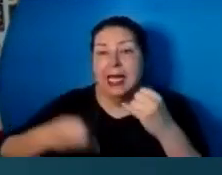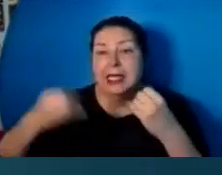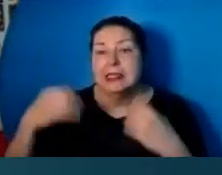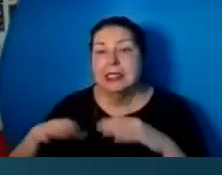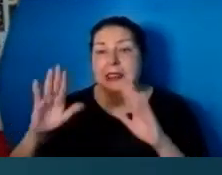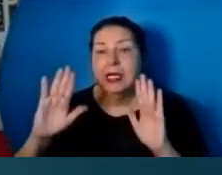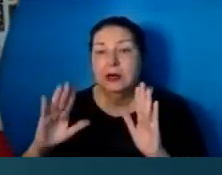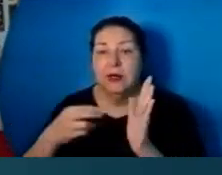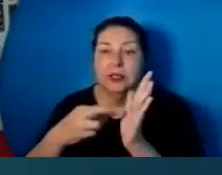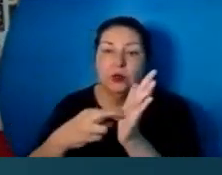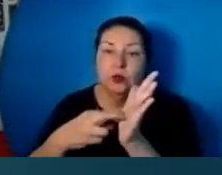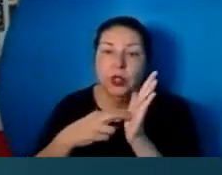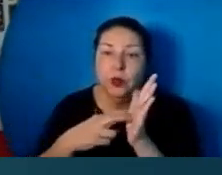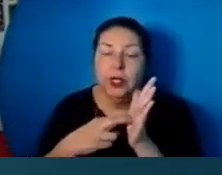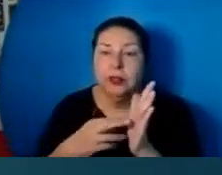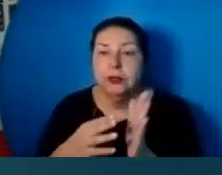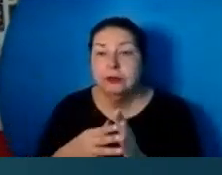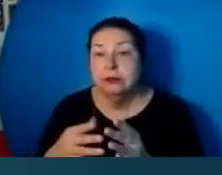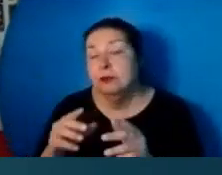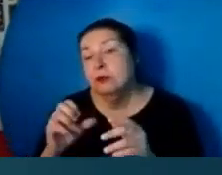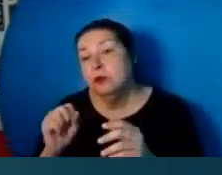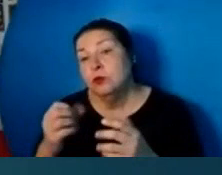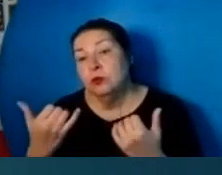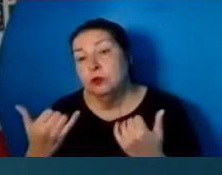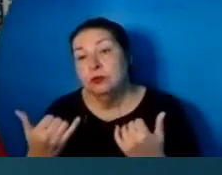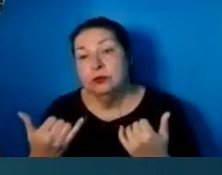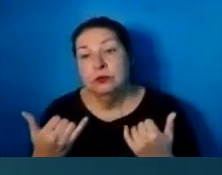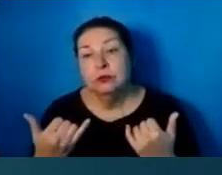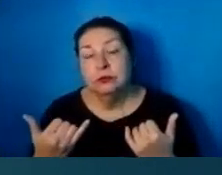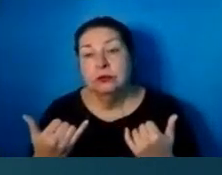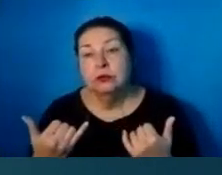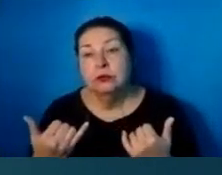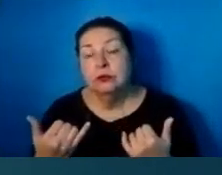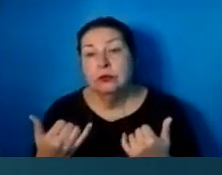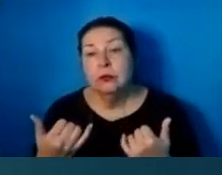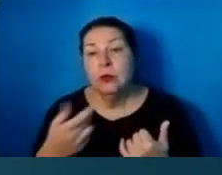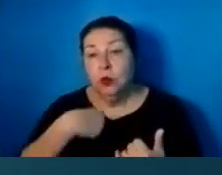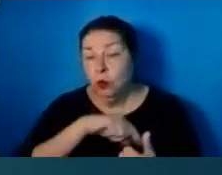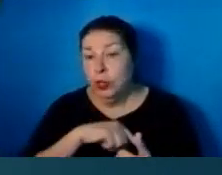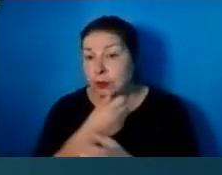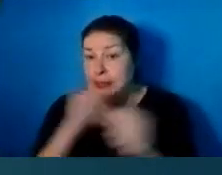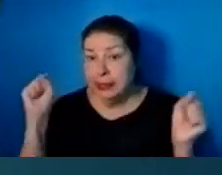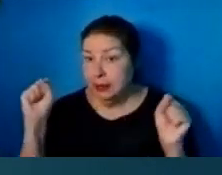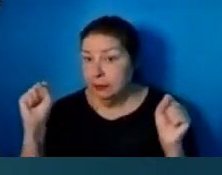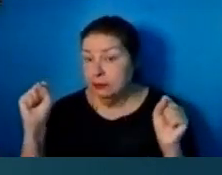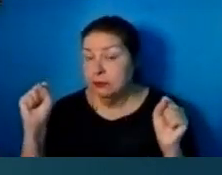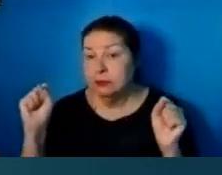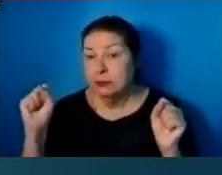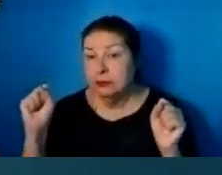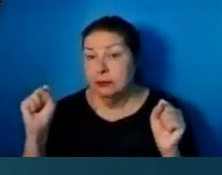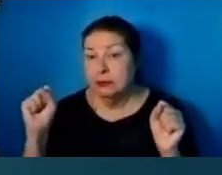required. So we now have been saved. And